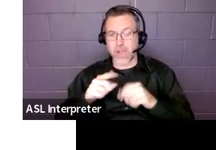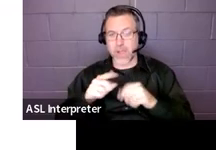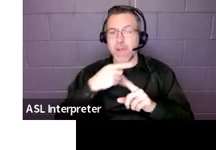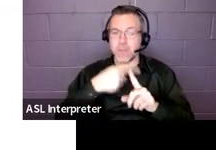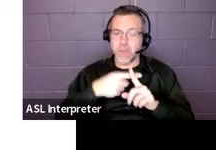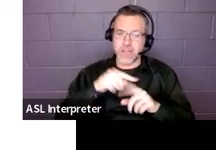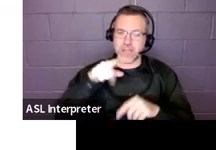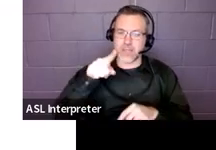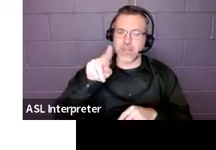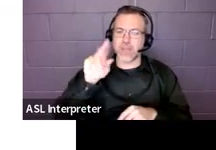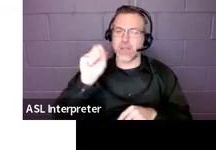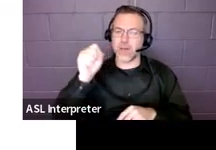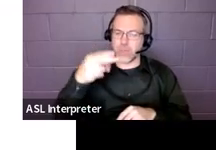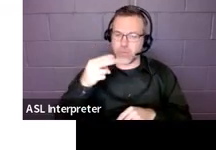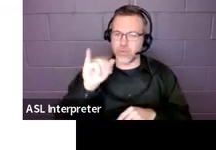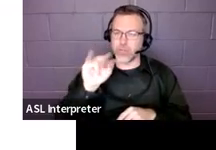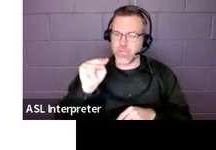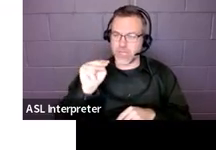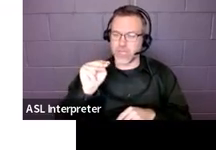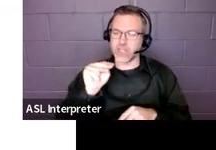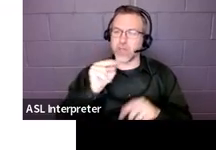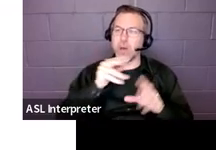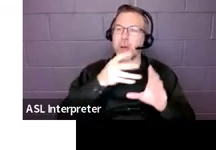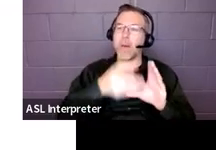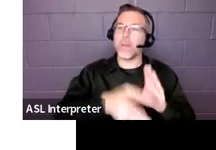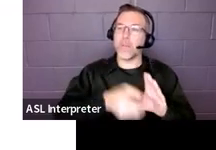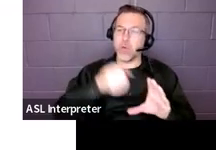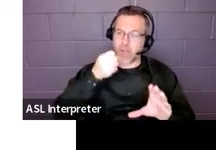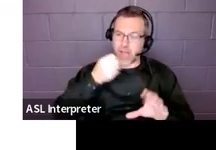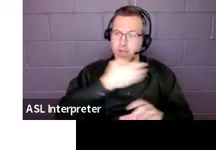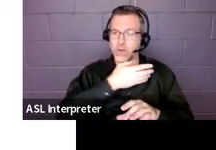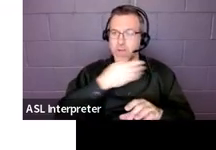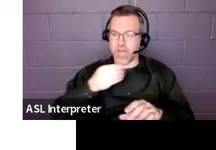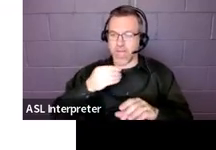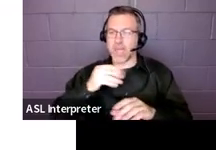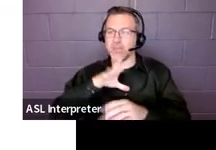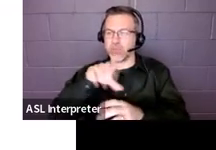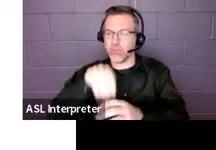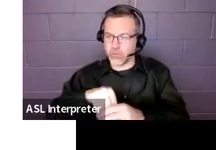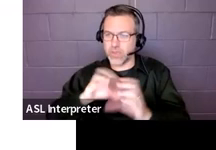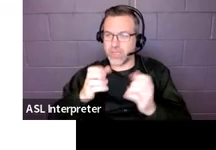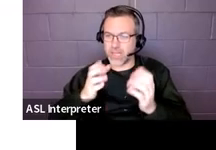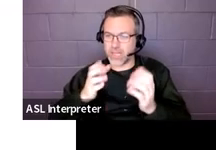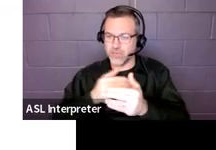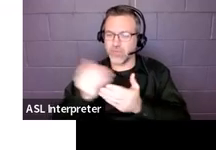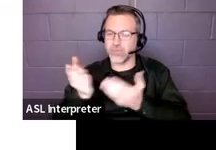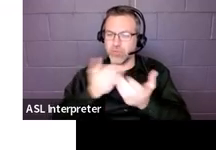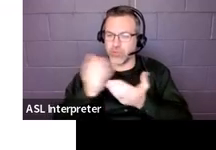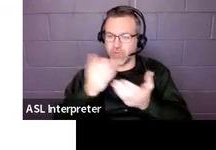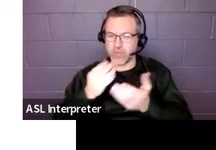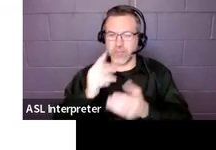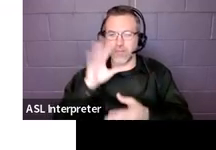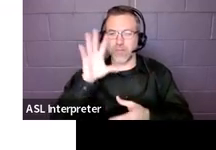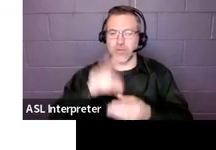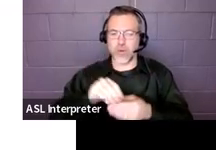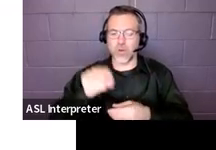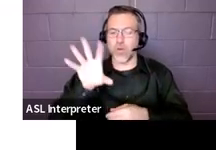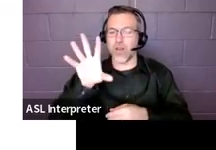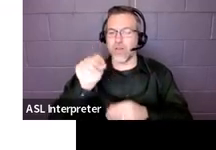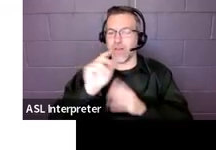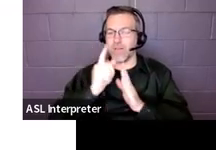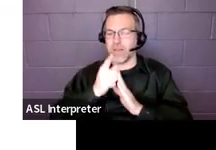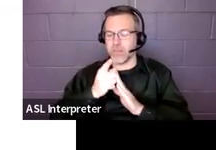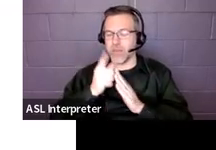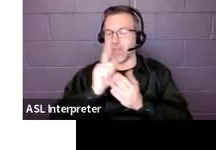So this child is getting both pull-out and push-in services for a total of 50 minutes a week. You are absolutely